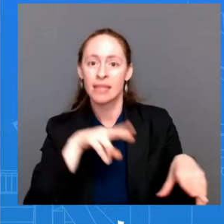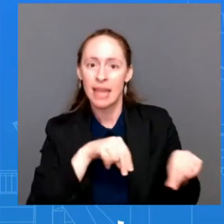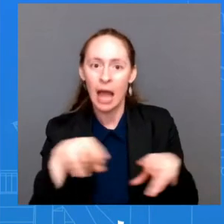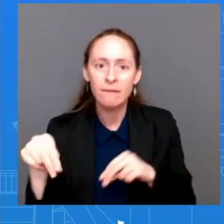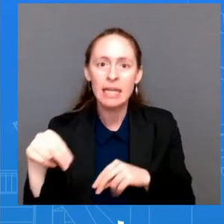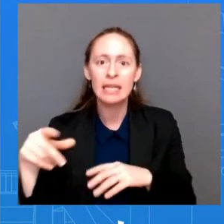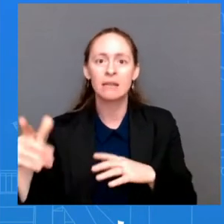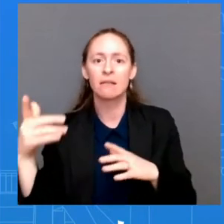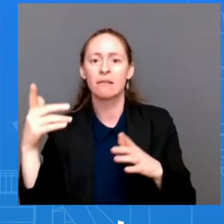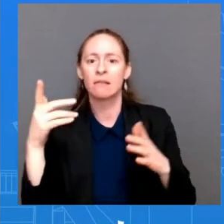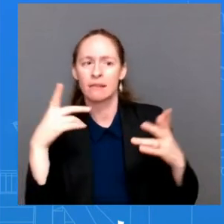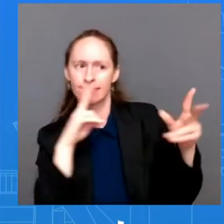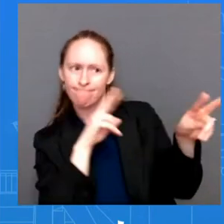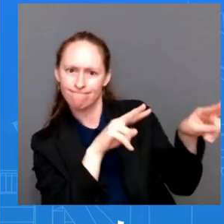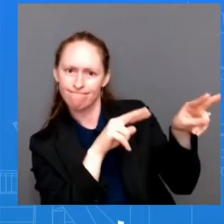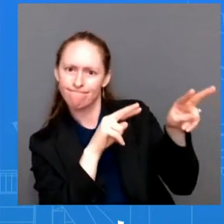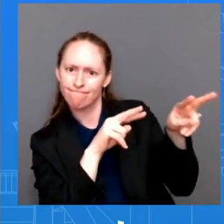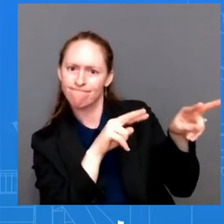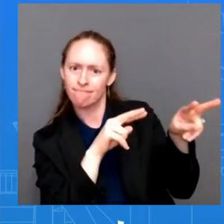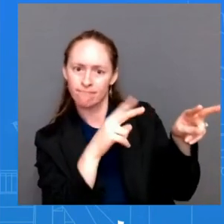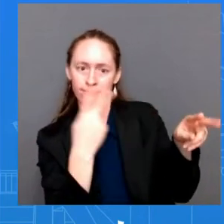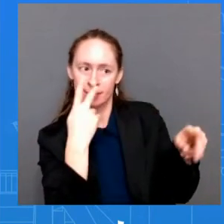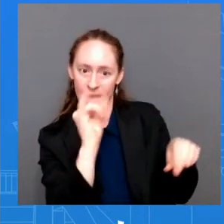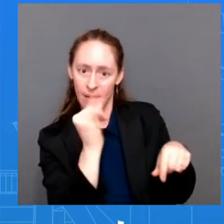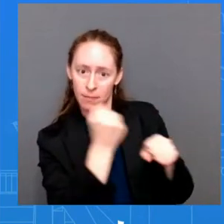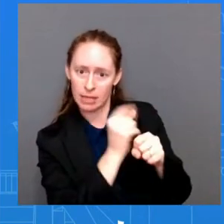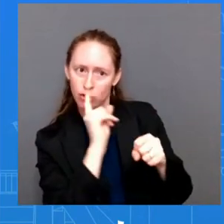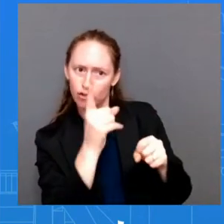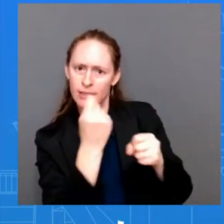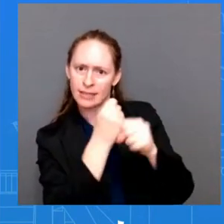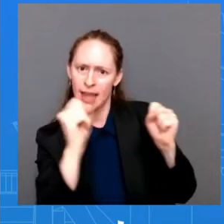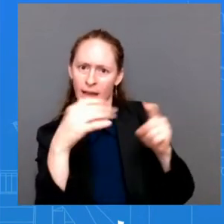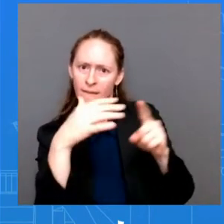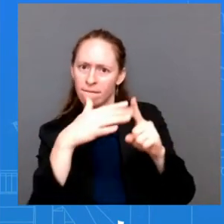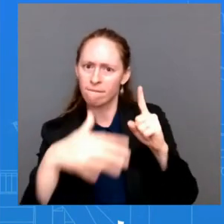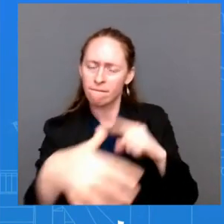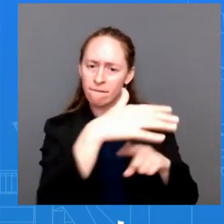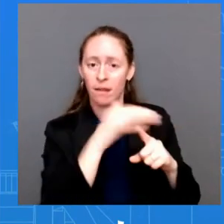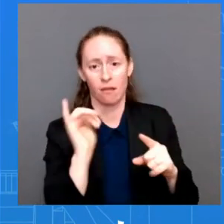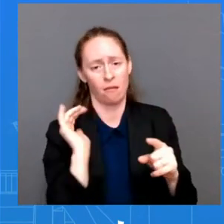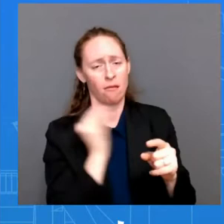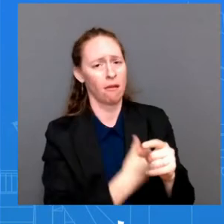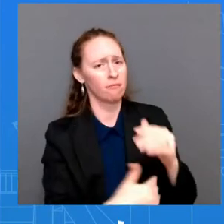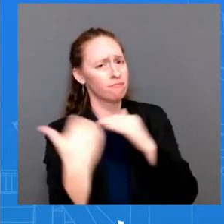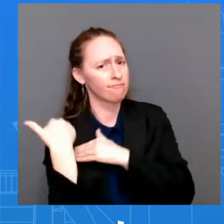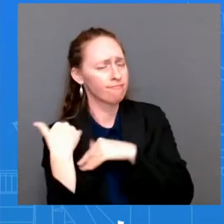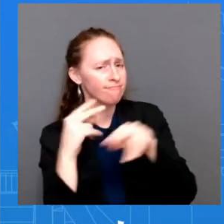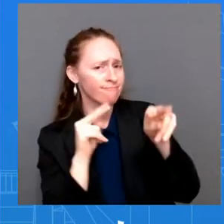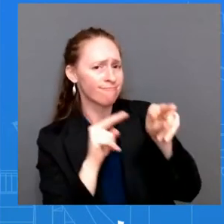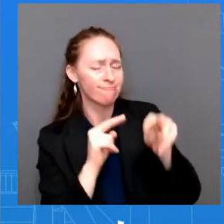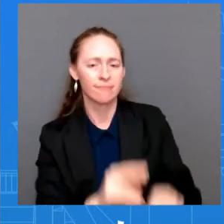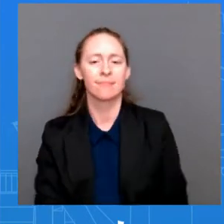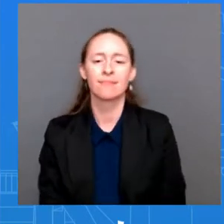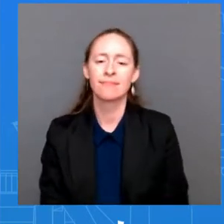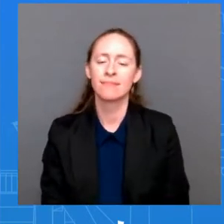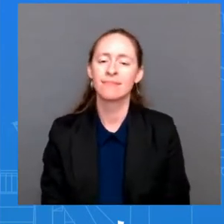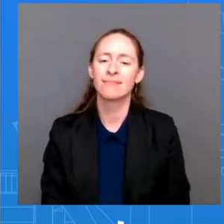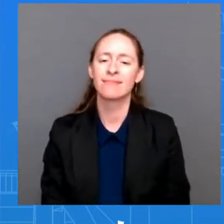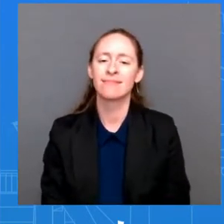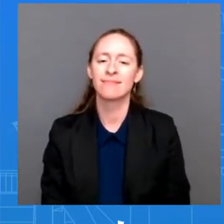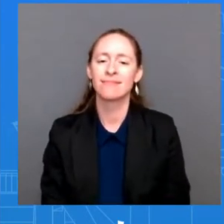and secure visit because that's our responsibility. And we urge, as I said at the outset, we urge